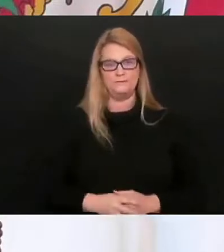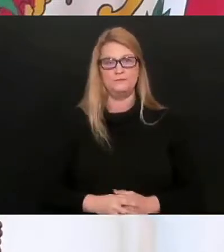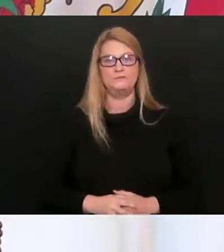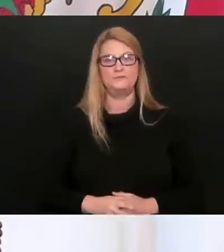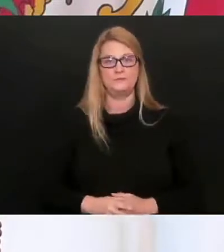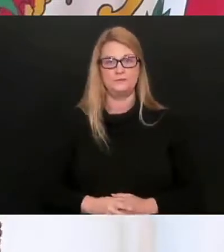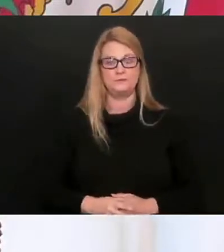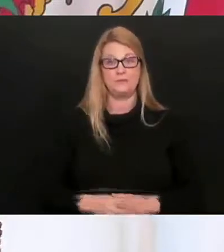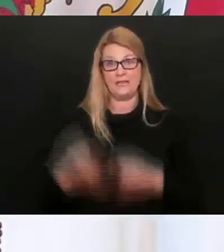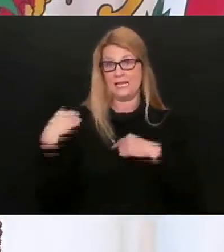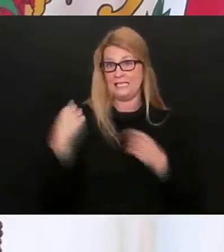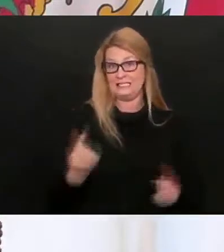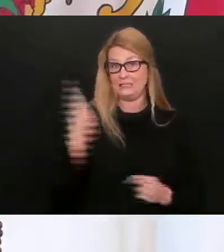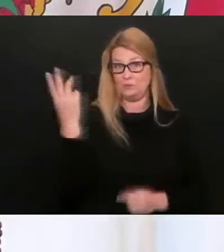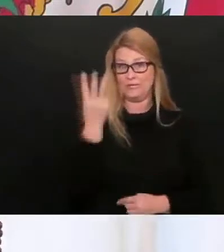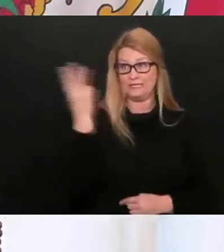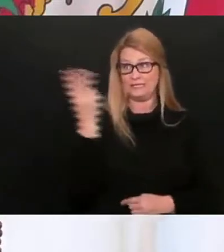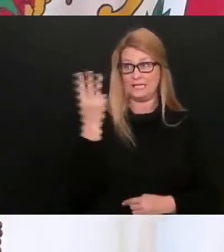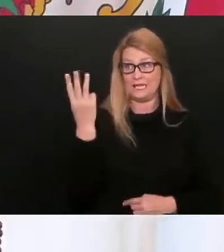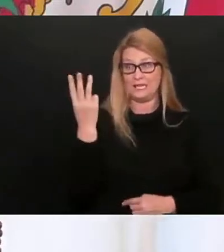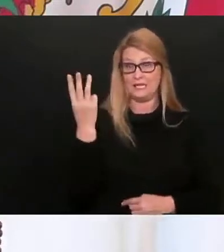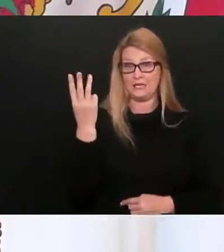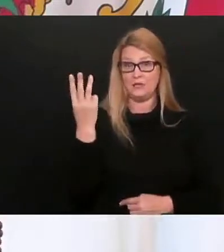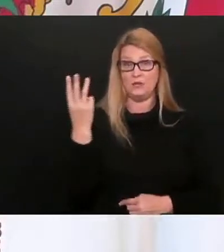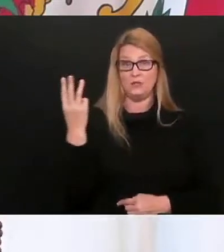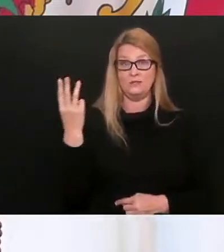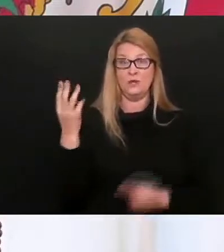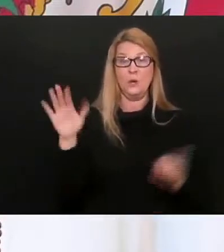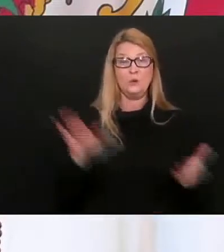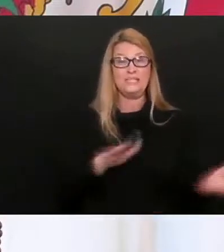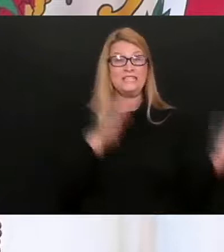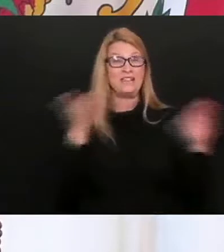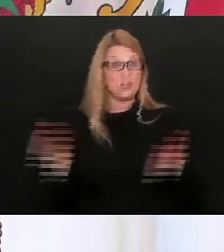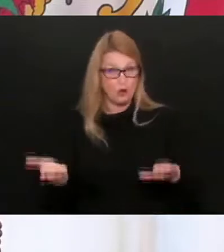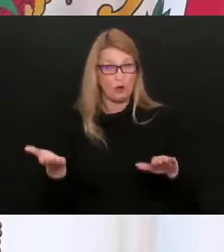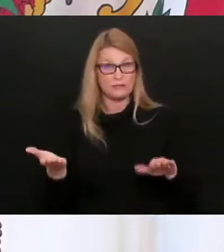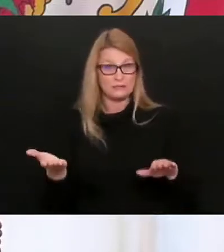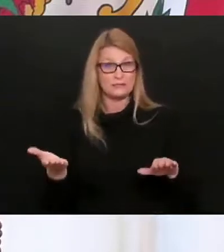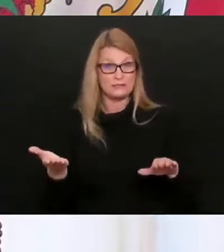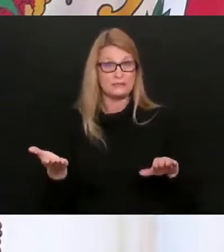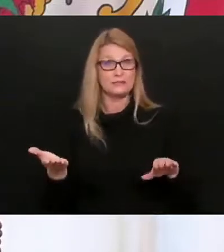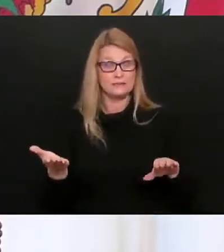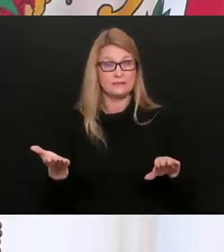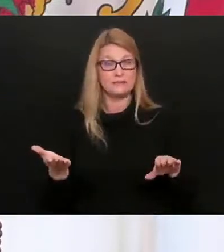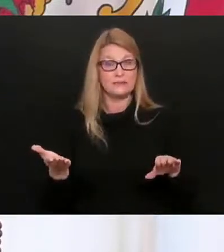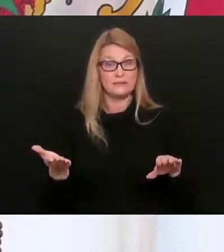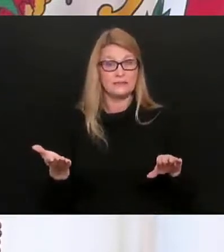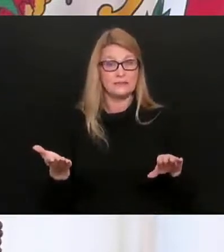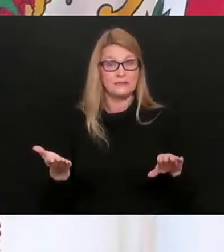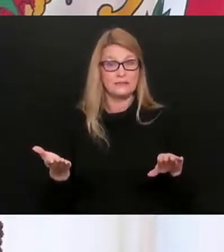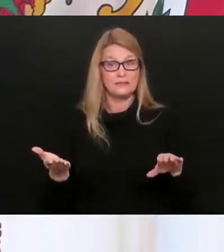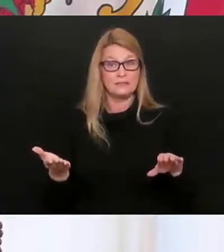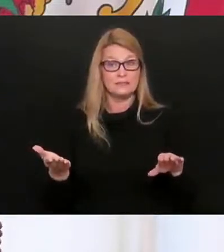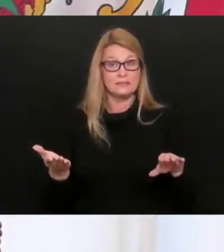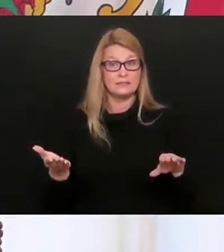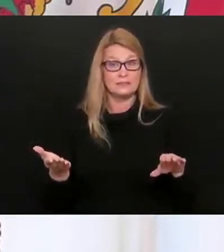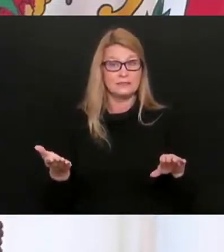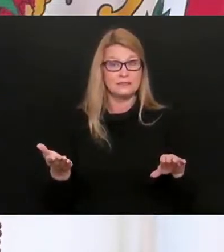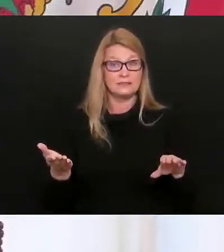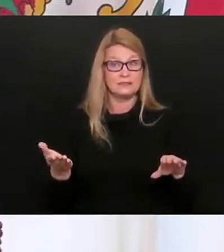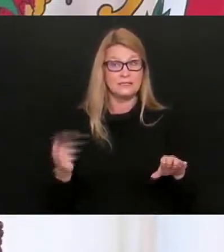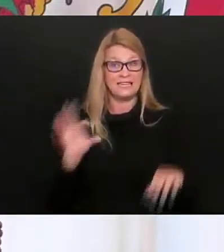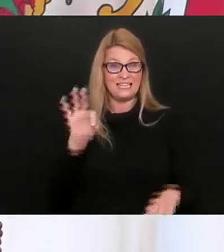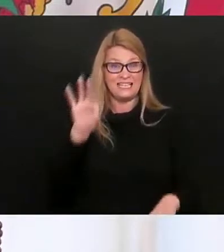Since Wednesday, we've lost an additional nine